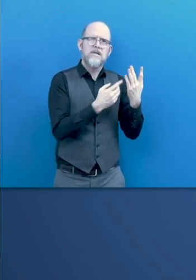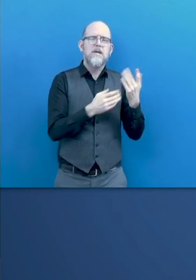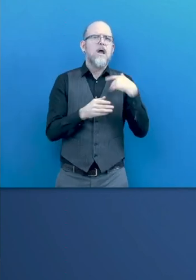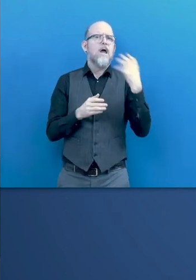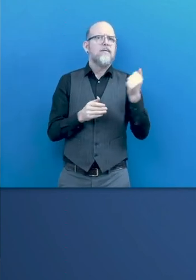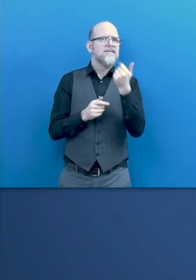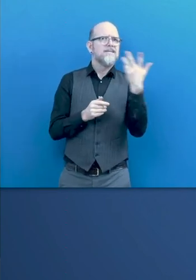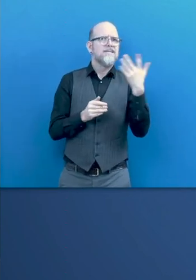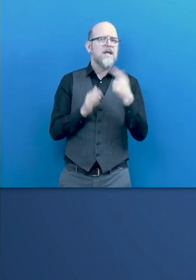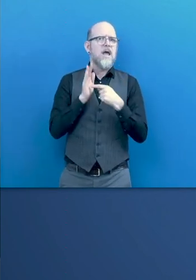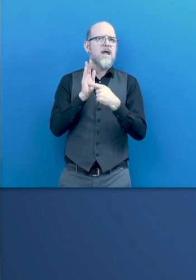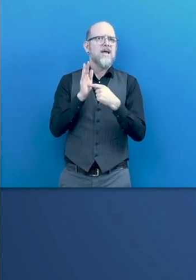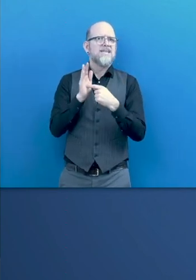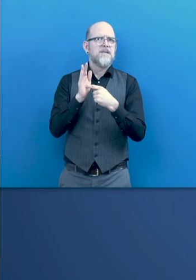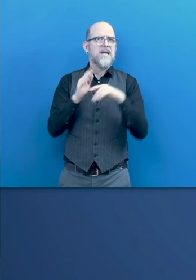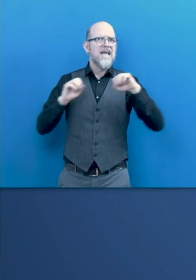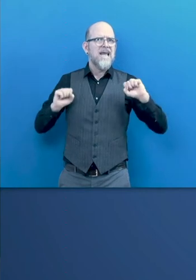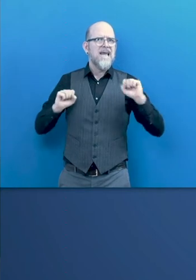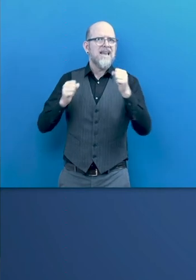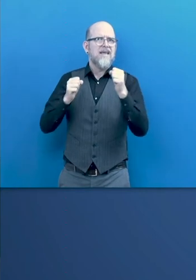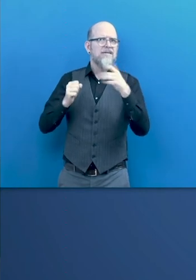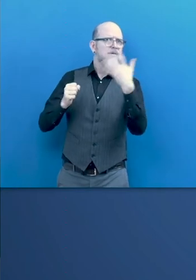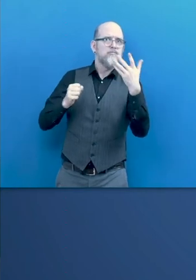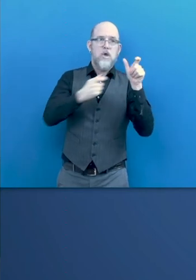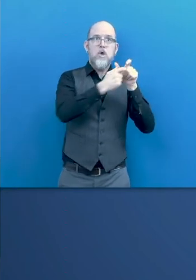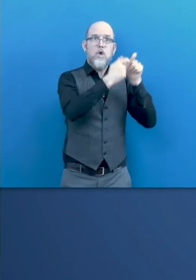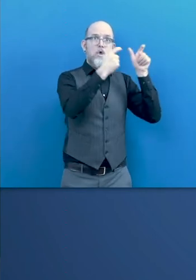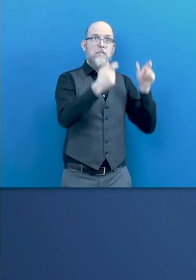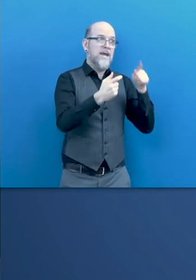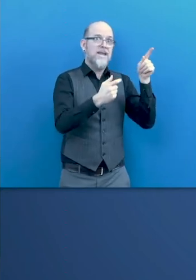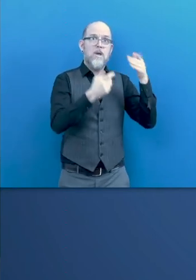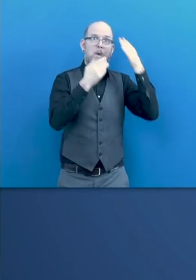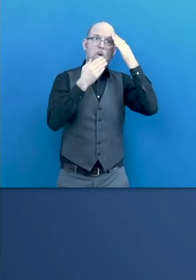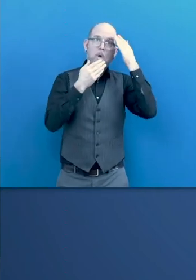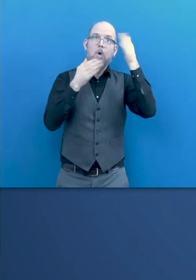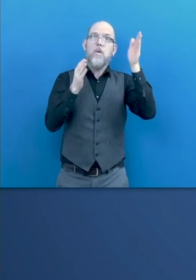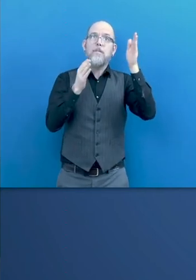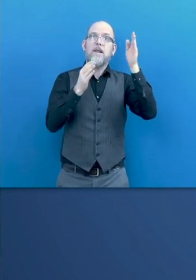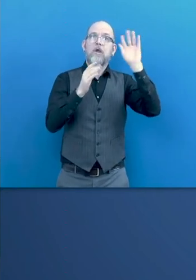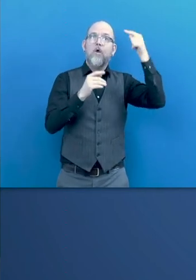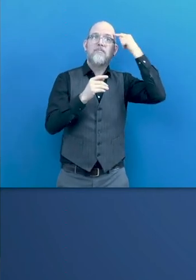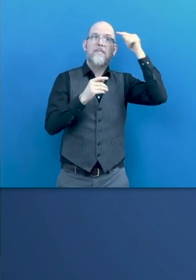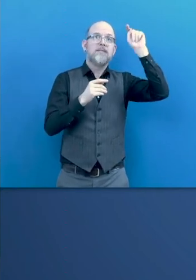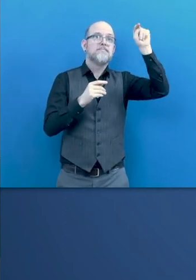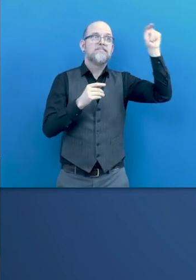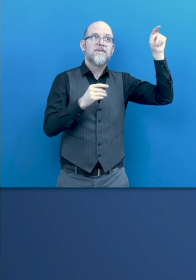adapted by companies, the public sector, and civil society organizations that show the way forward.